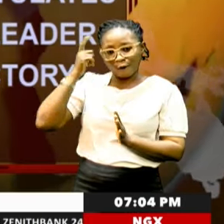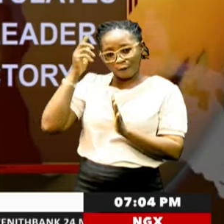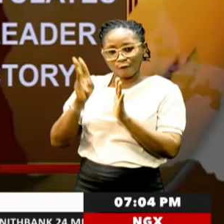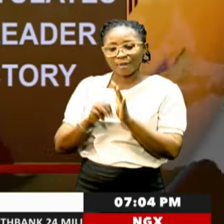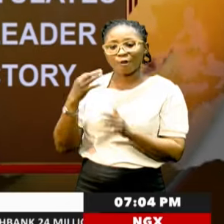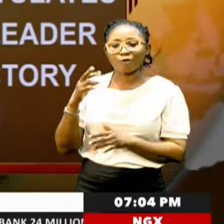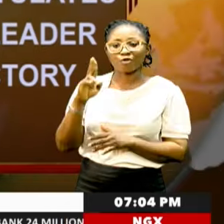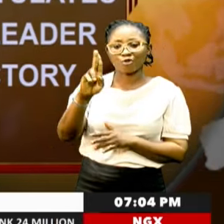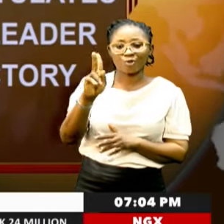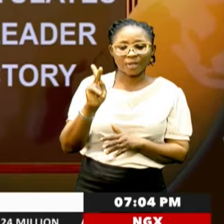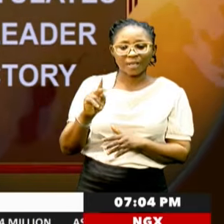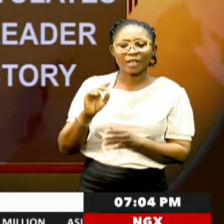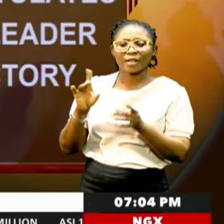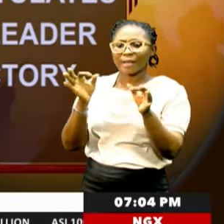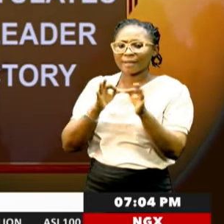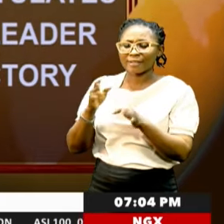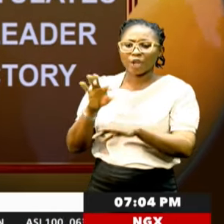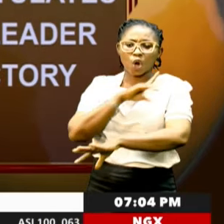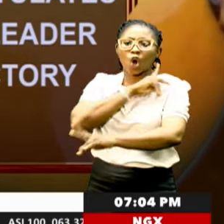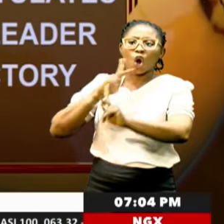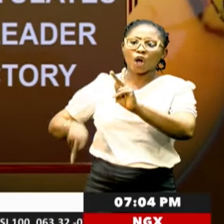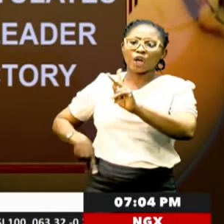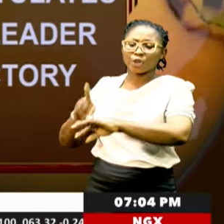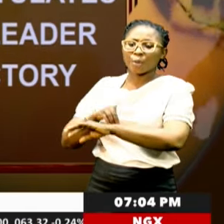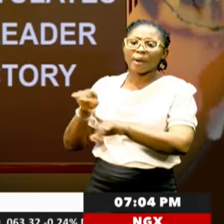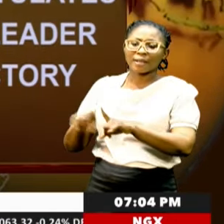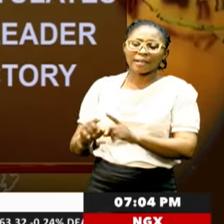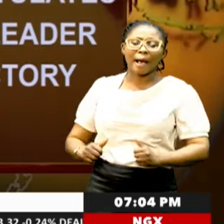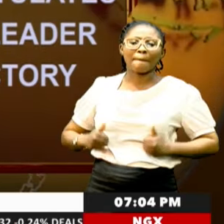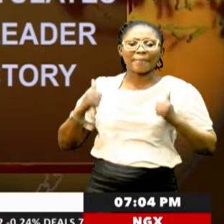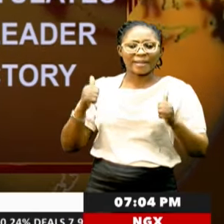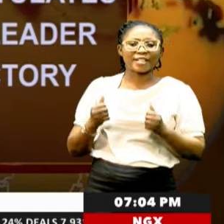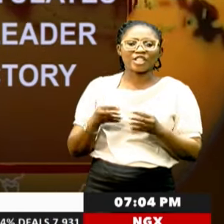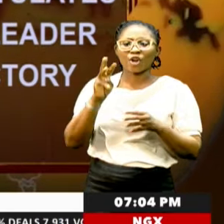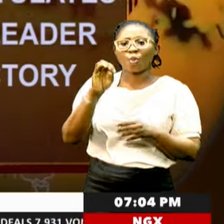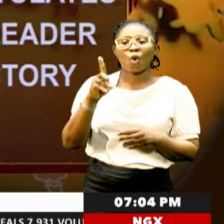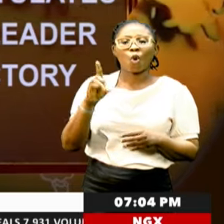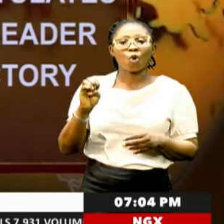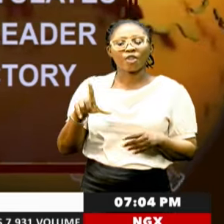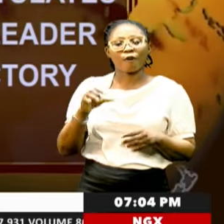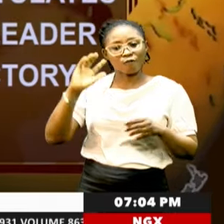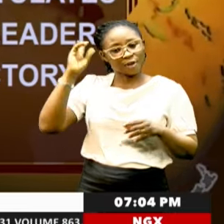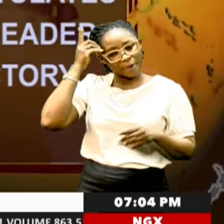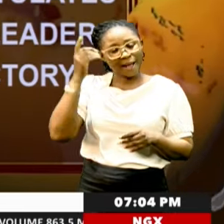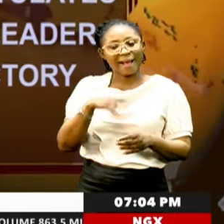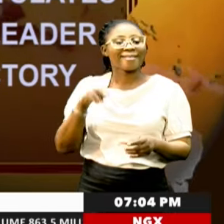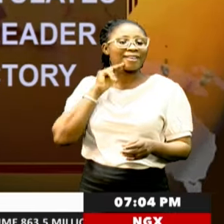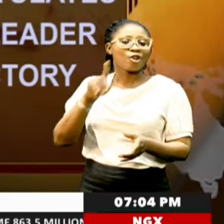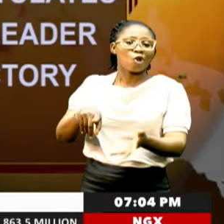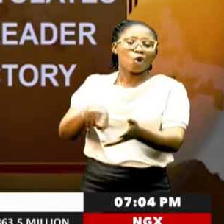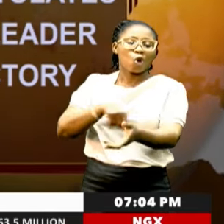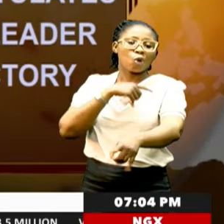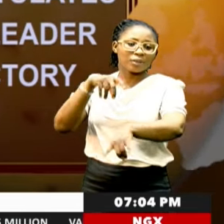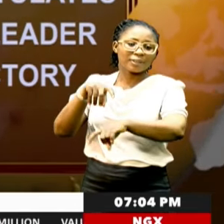United Kingdom, describing the kingdom as an abiding model of democracy and Nigeria's long-standing partner looking forward to